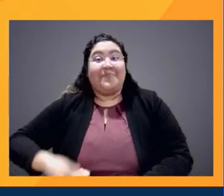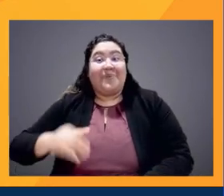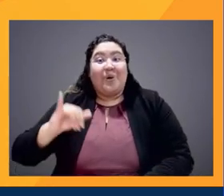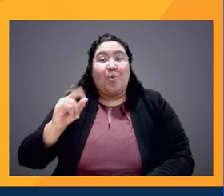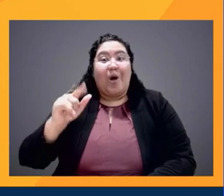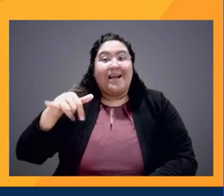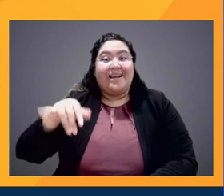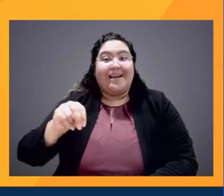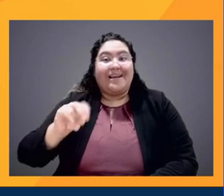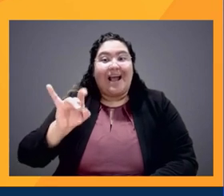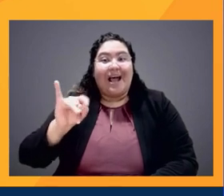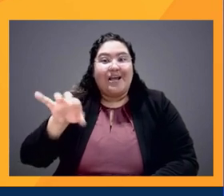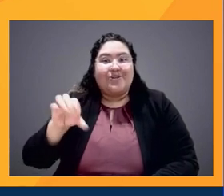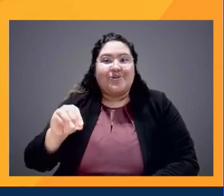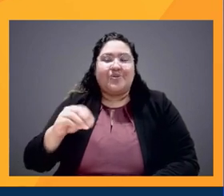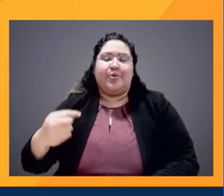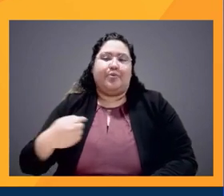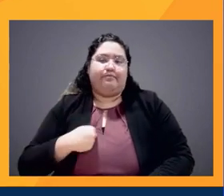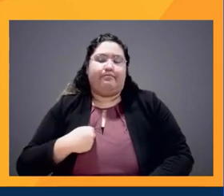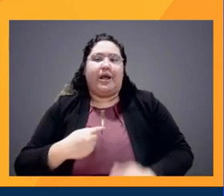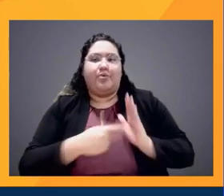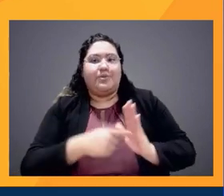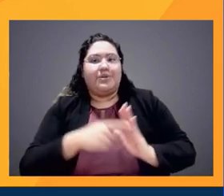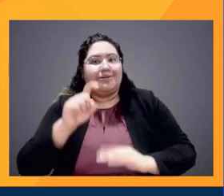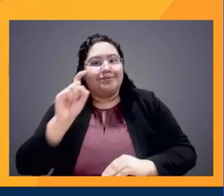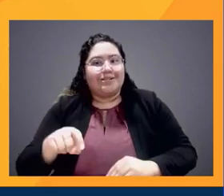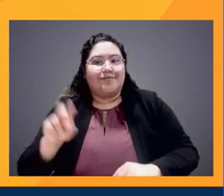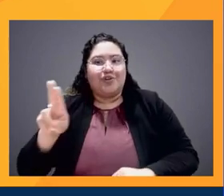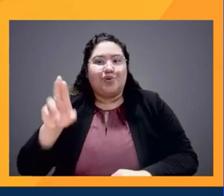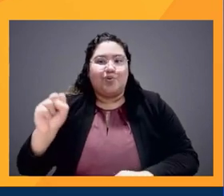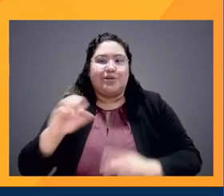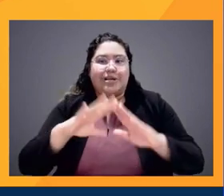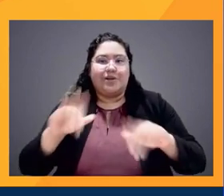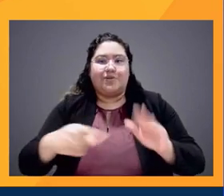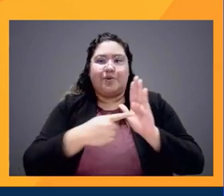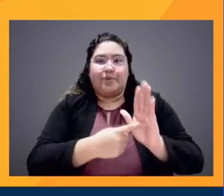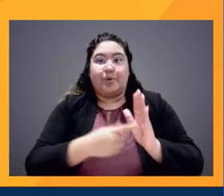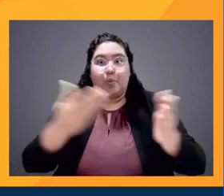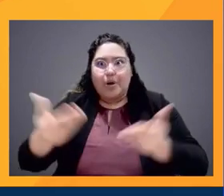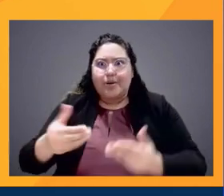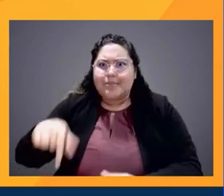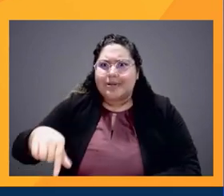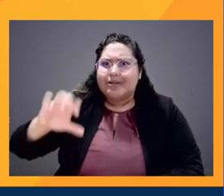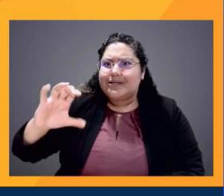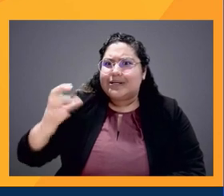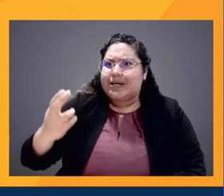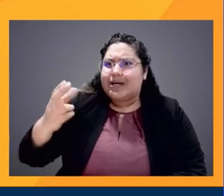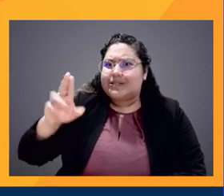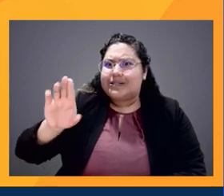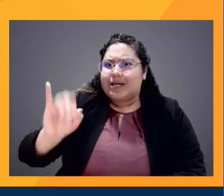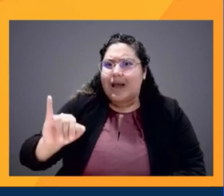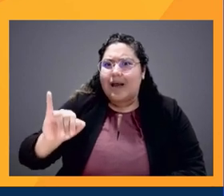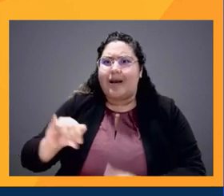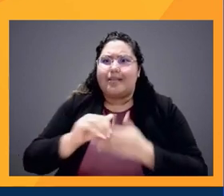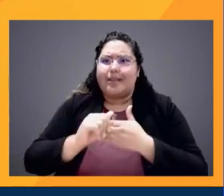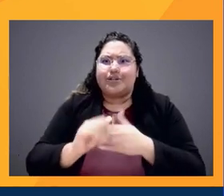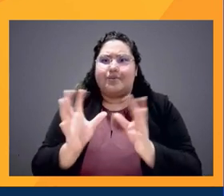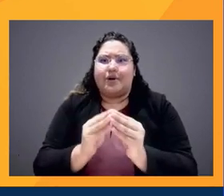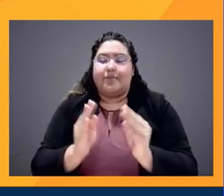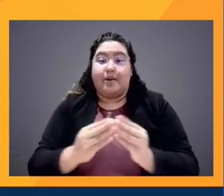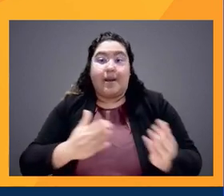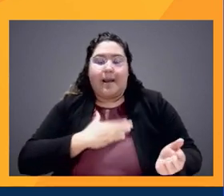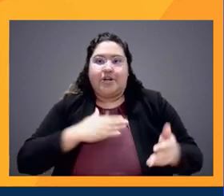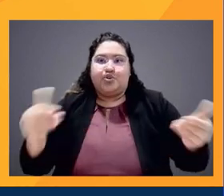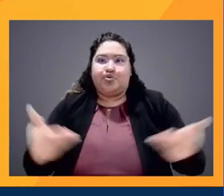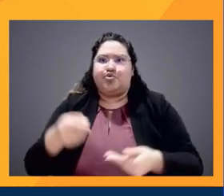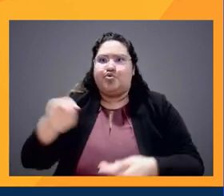.S. House of Representatives. Welcome to the CHCI Leadership Conference. I'm proud to present this next panel, Latino Stories, New